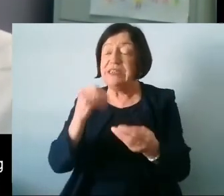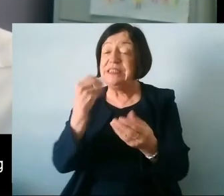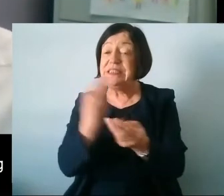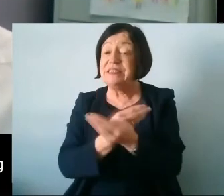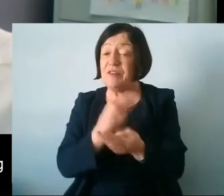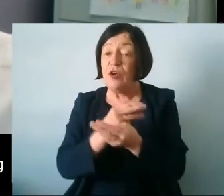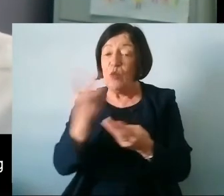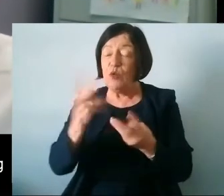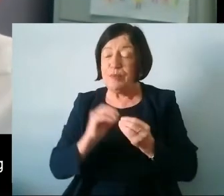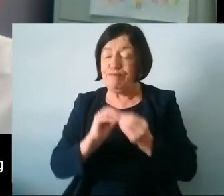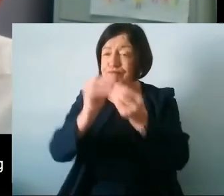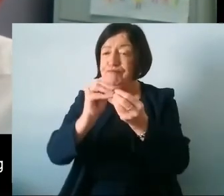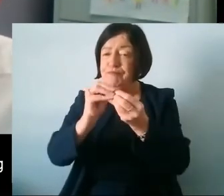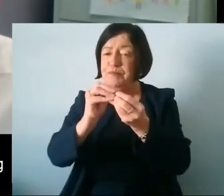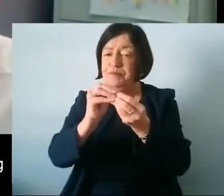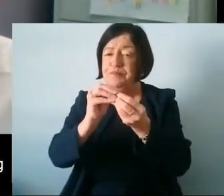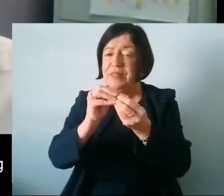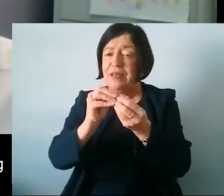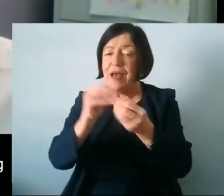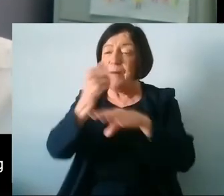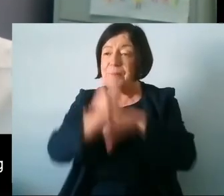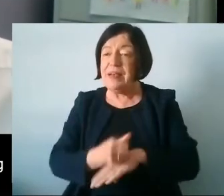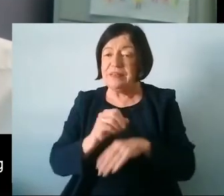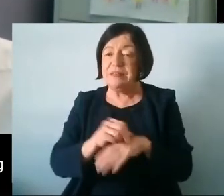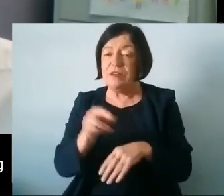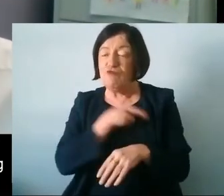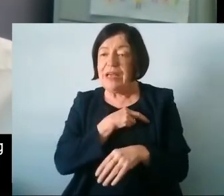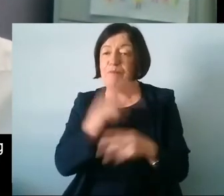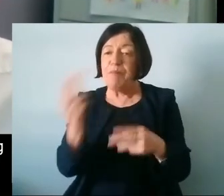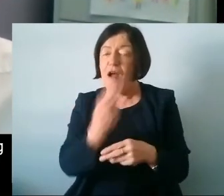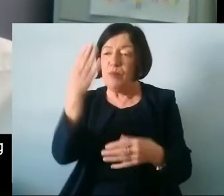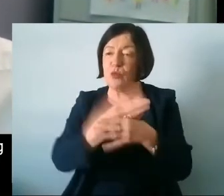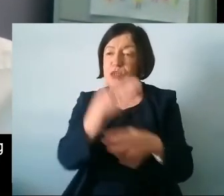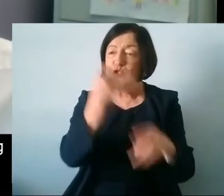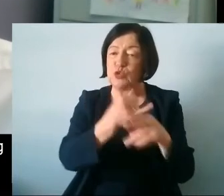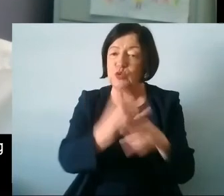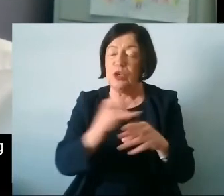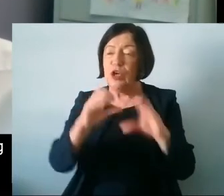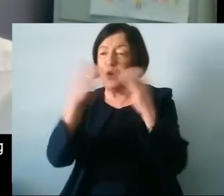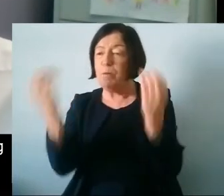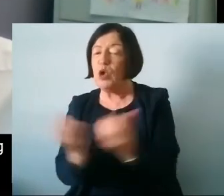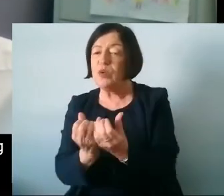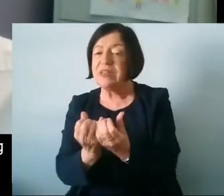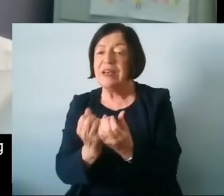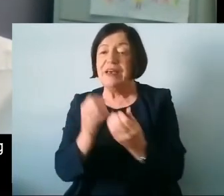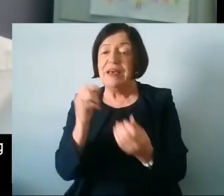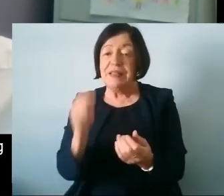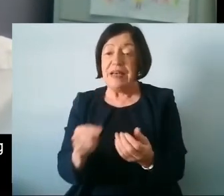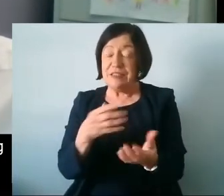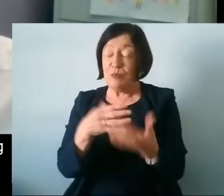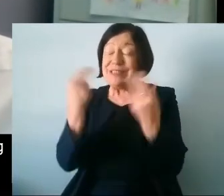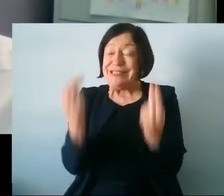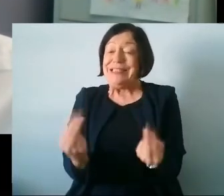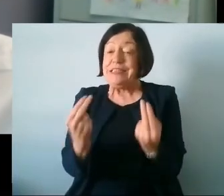co-designed and uh and based on authentic partnership between schools and communities and communities that's exactly what's needed